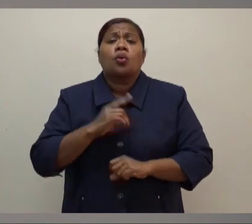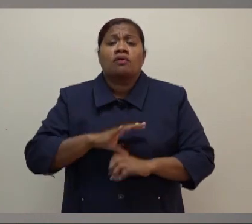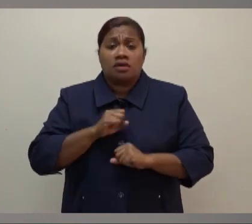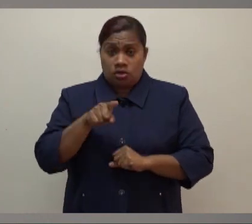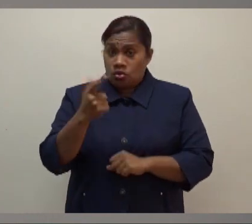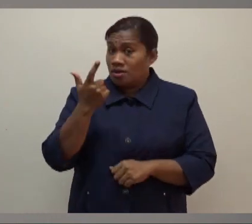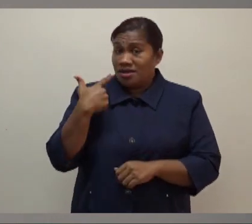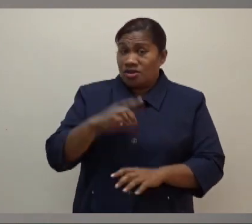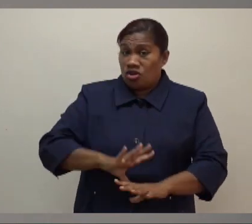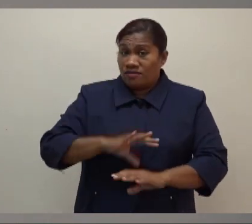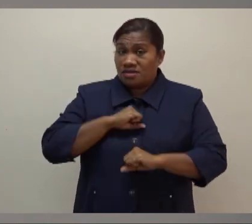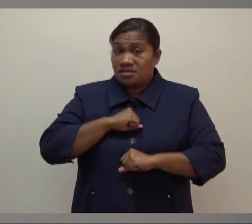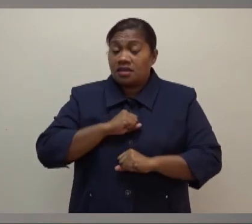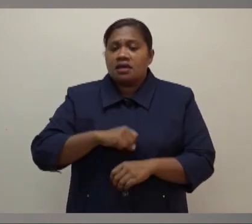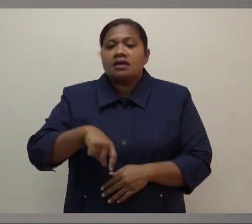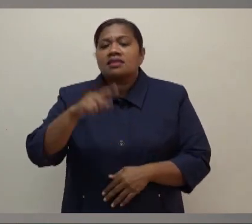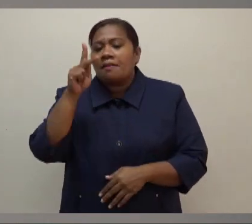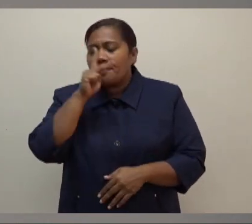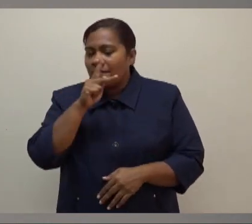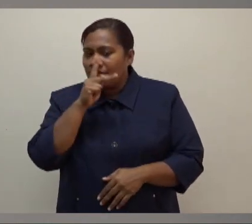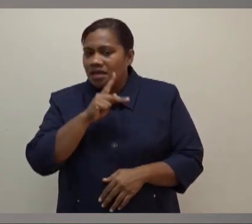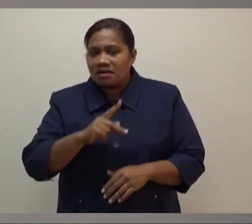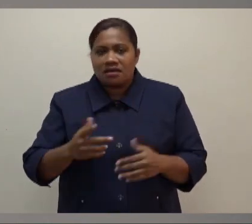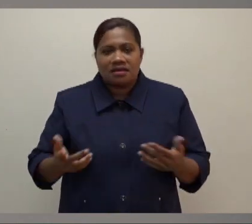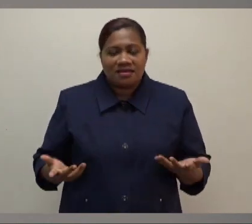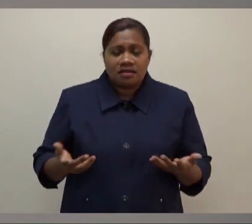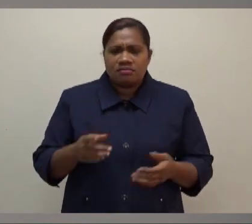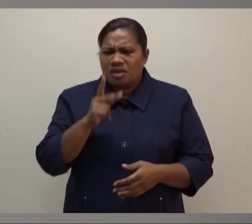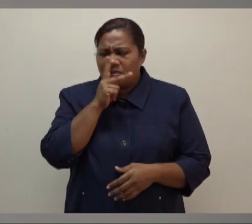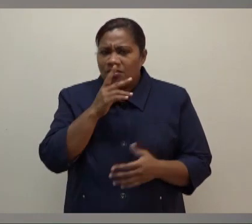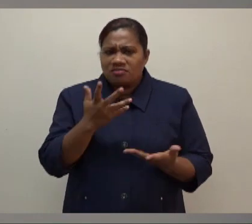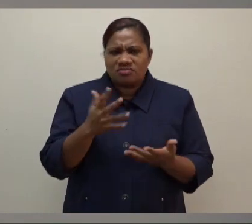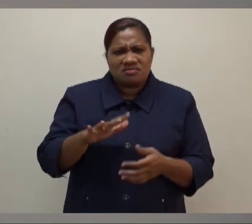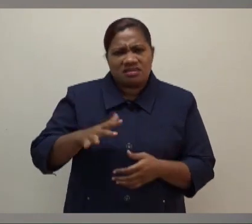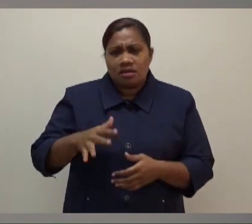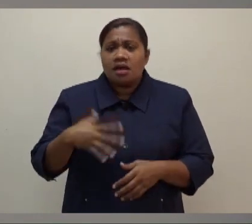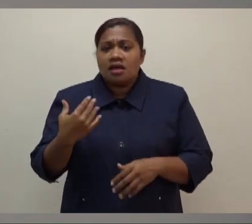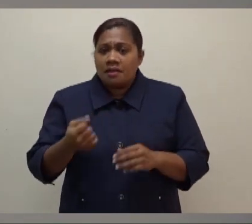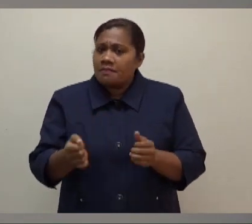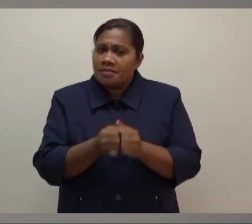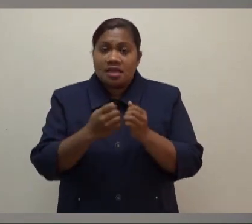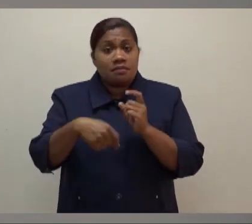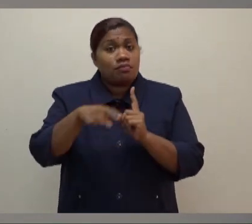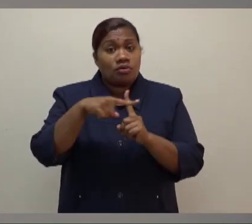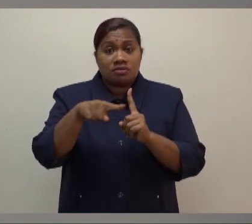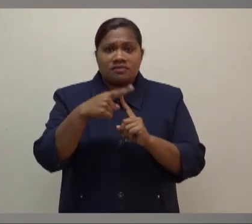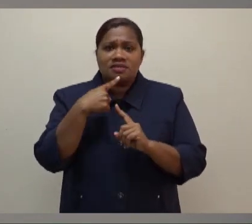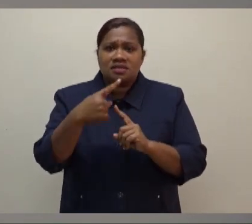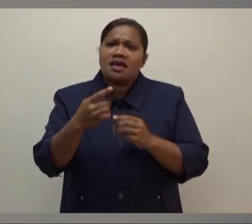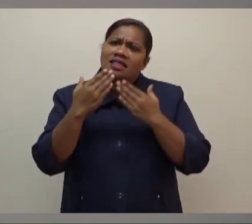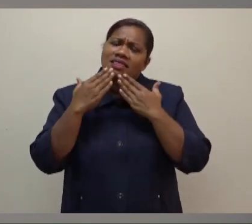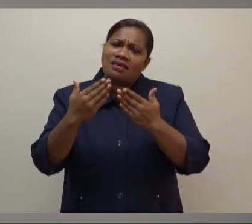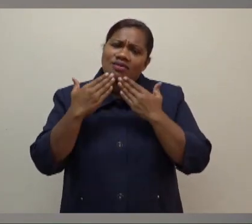The public said. No, the public have said to us otherwise. We get many positive responses from people saying thank you for the rations.